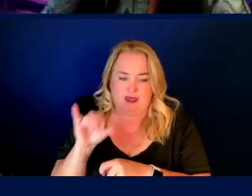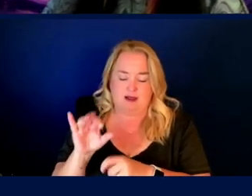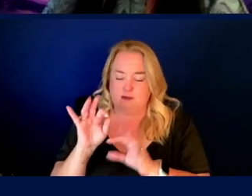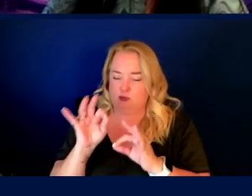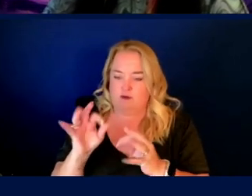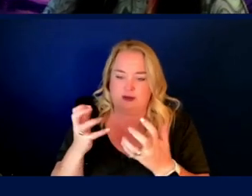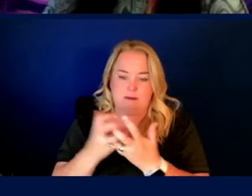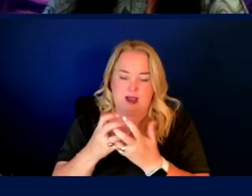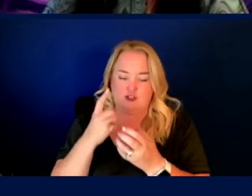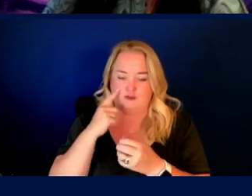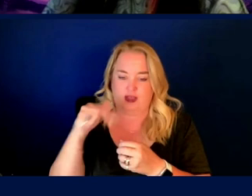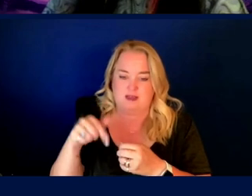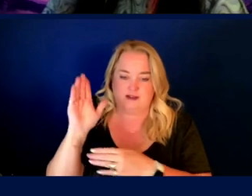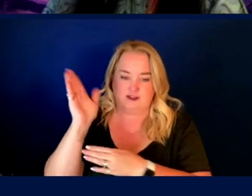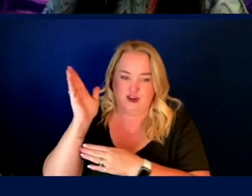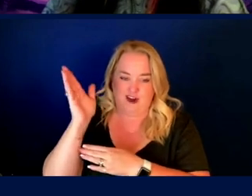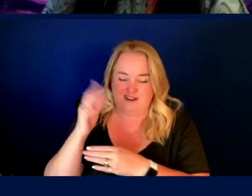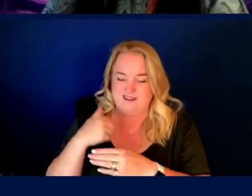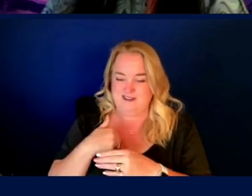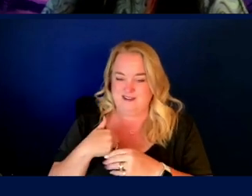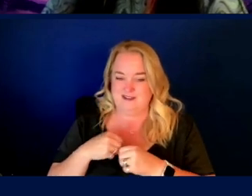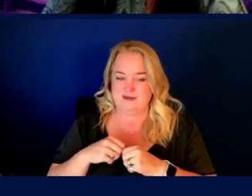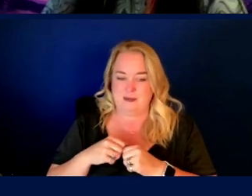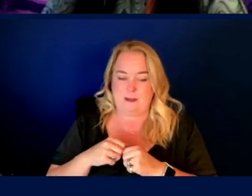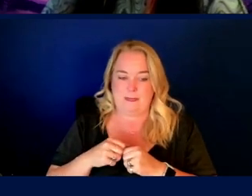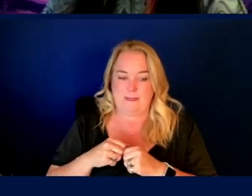of this, of this talk. So I wanted to include that.